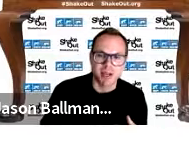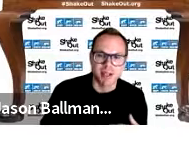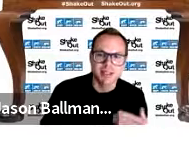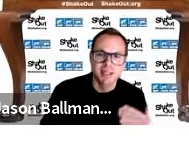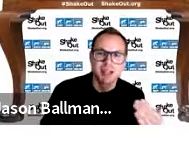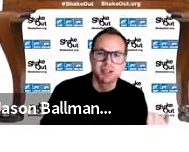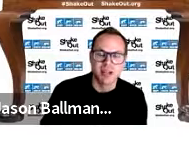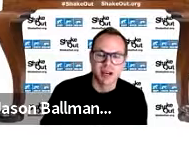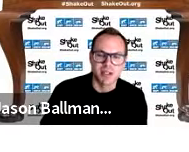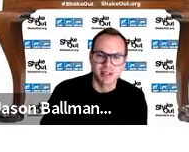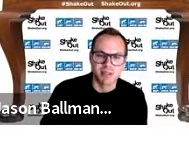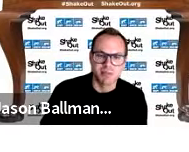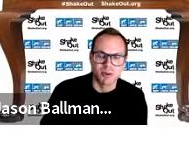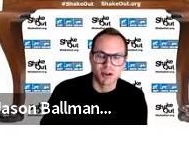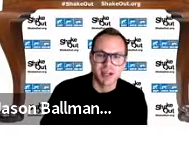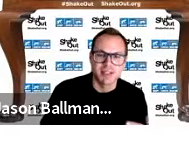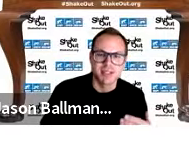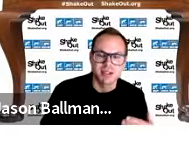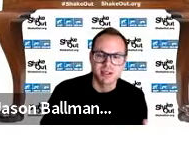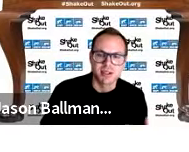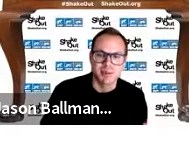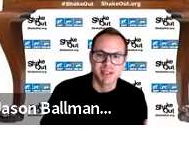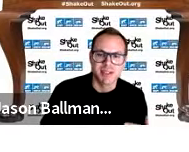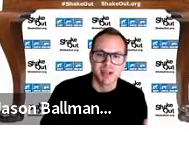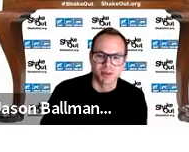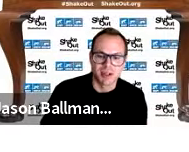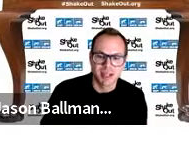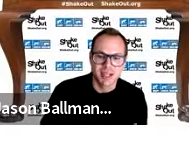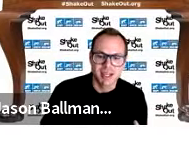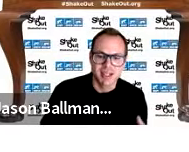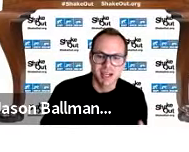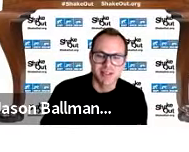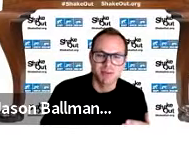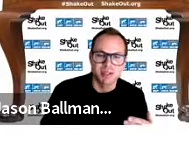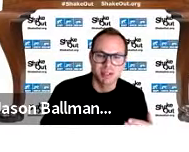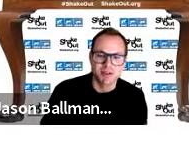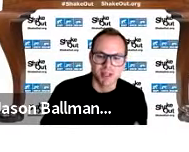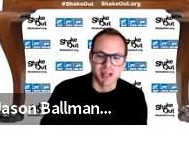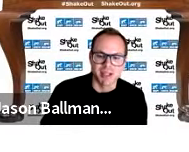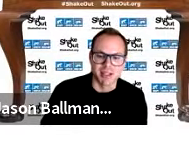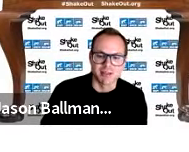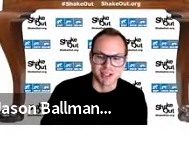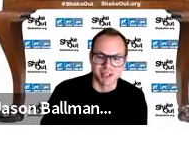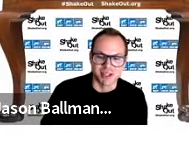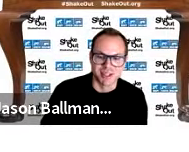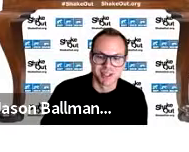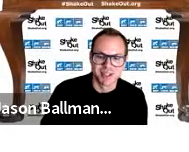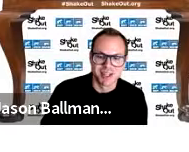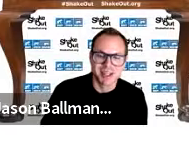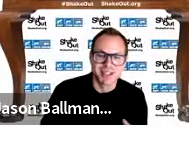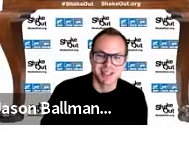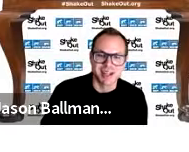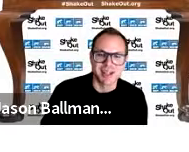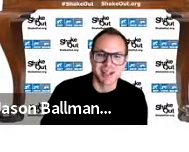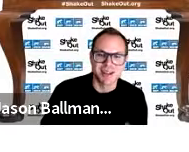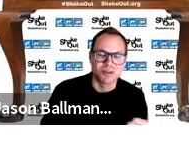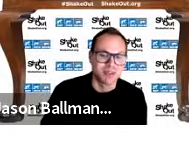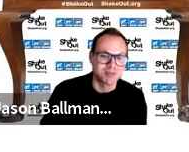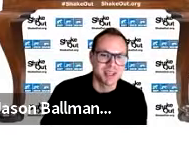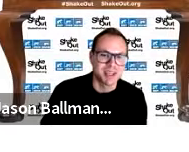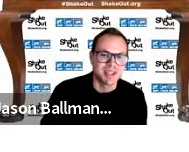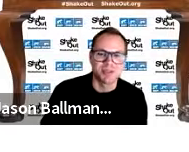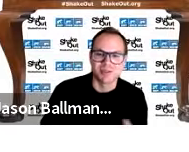secure your space. Learn how to do it more at secureyourspace.org. And tell us what you are planning to secure today,